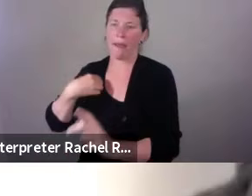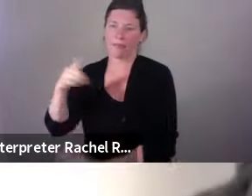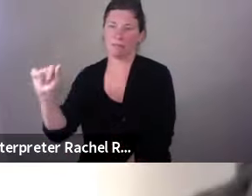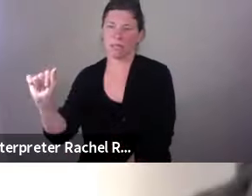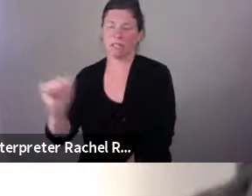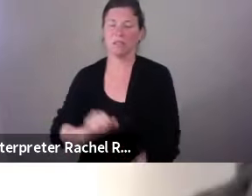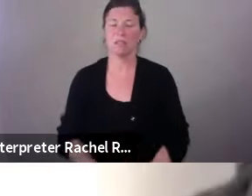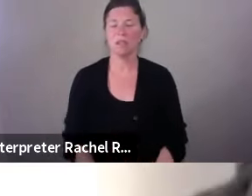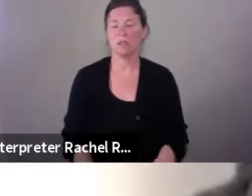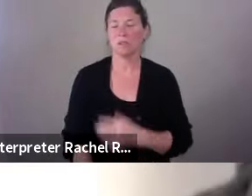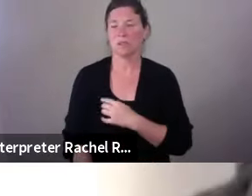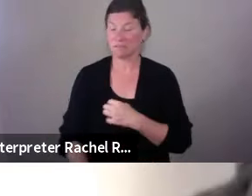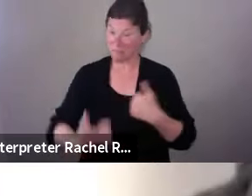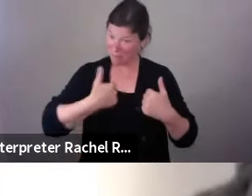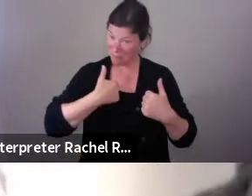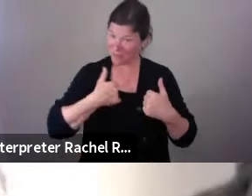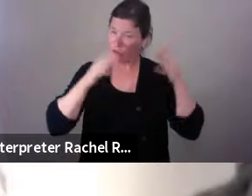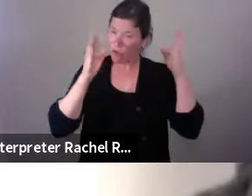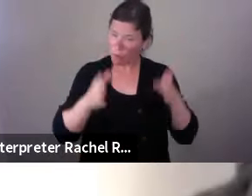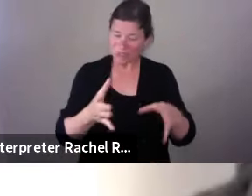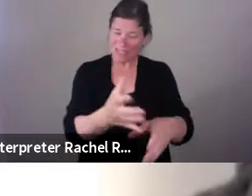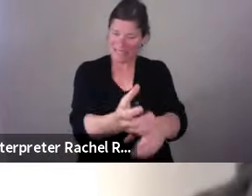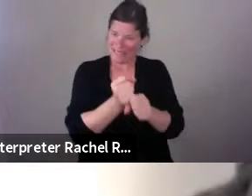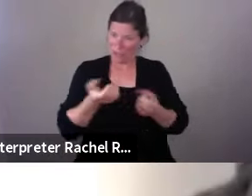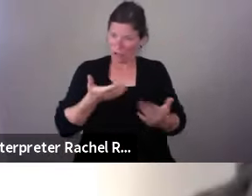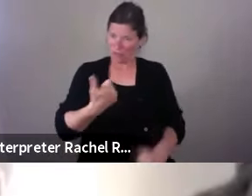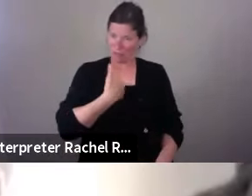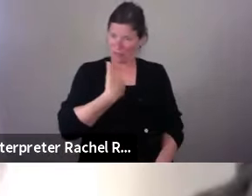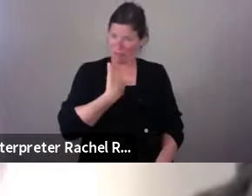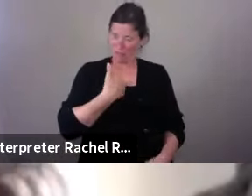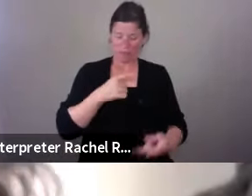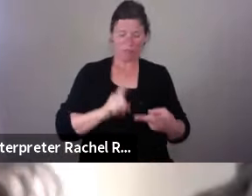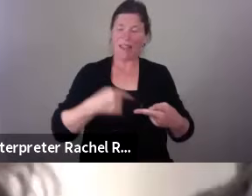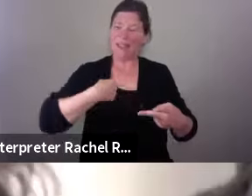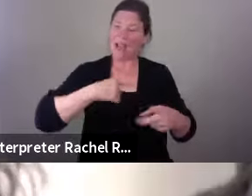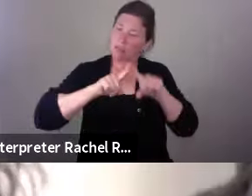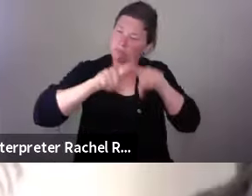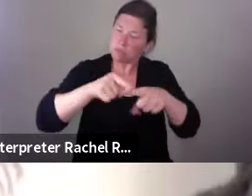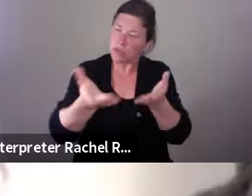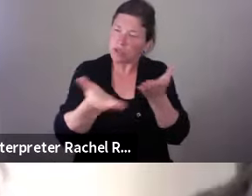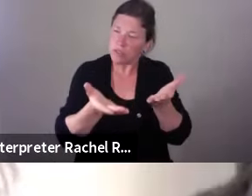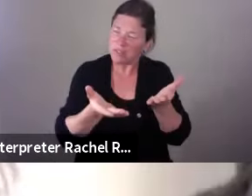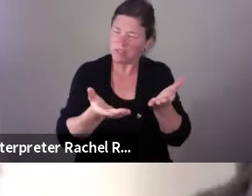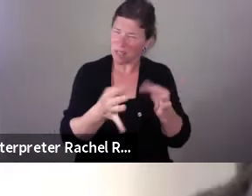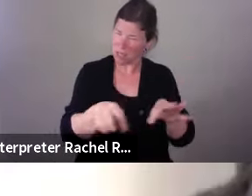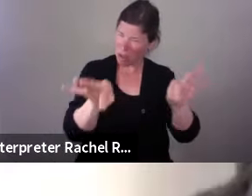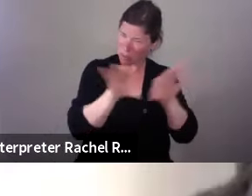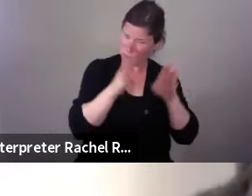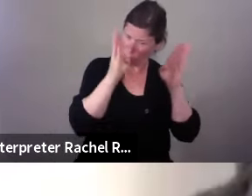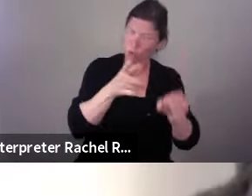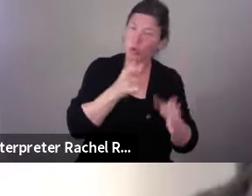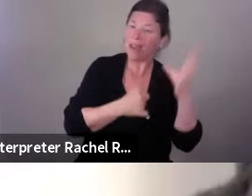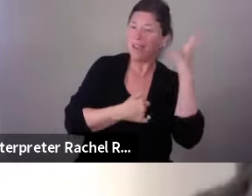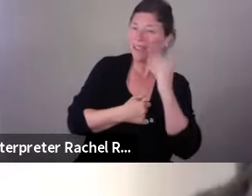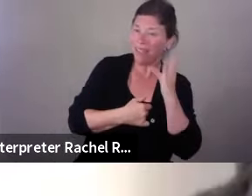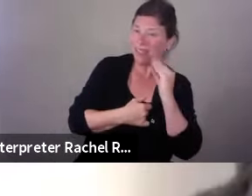and who receives services and needs assistance be running a nonprofit that provides services. I'm not